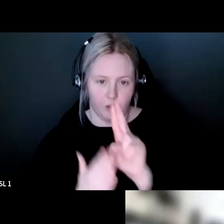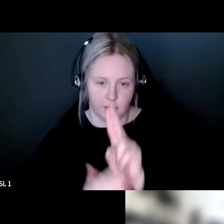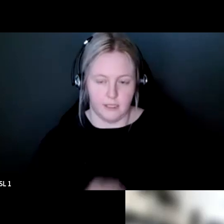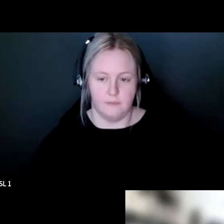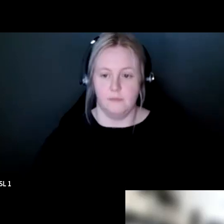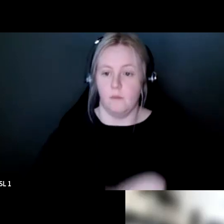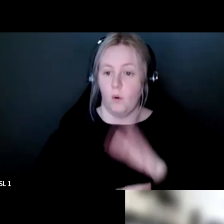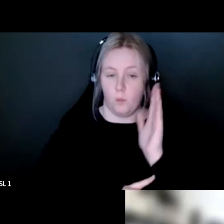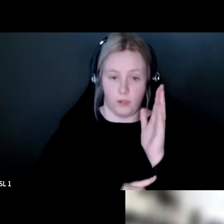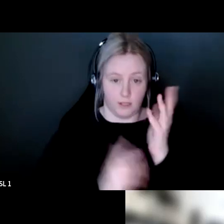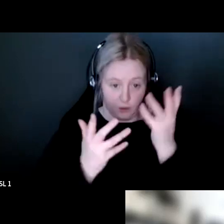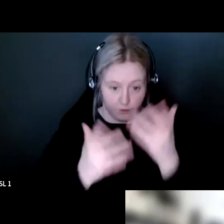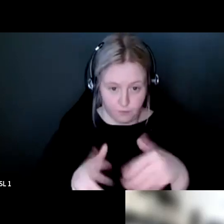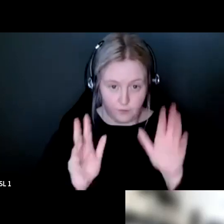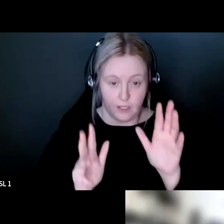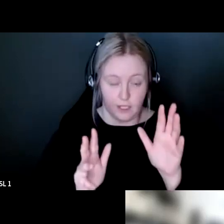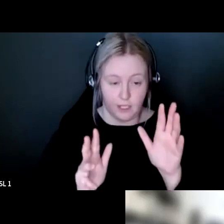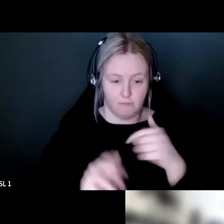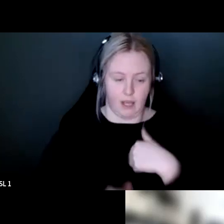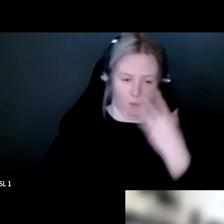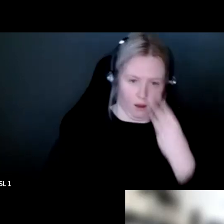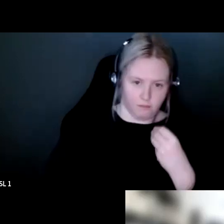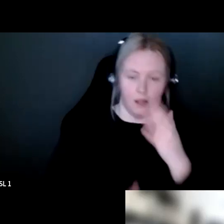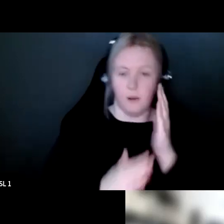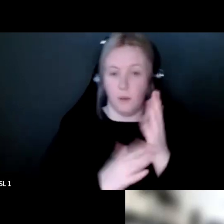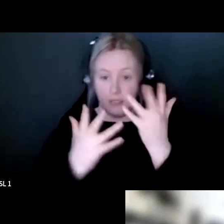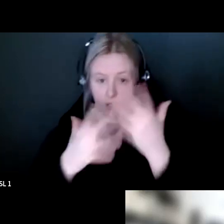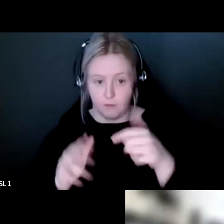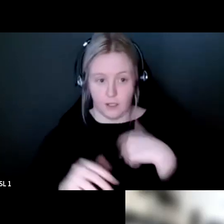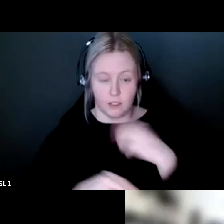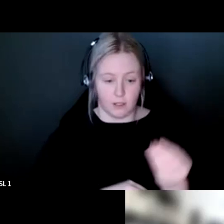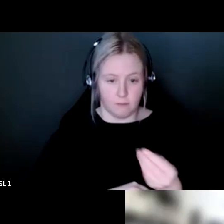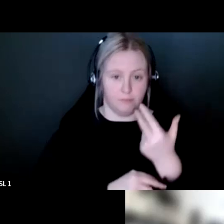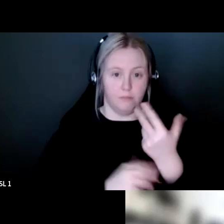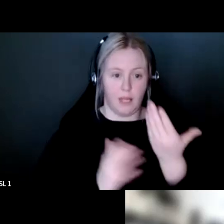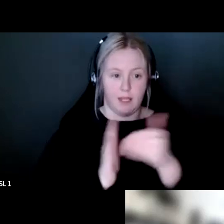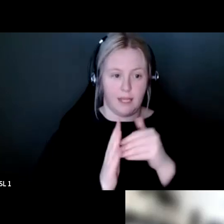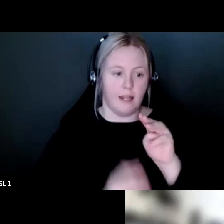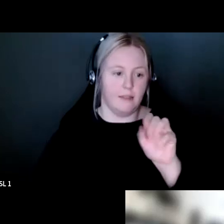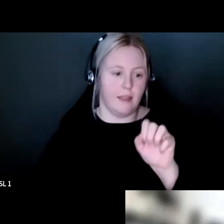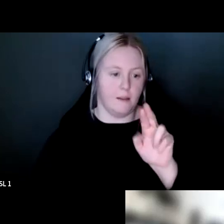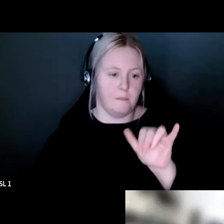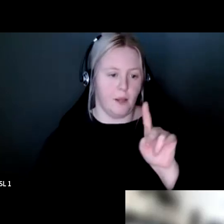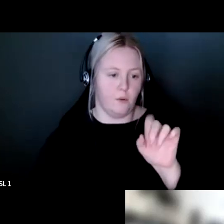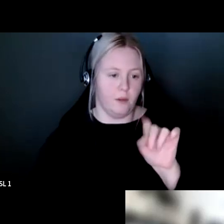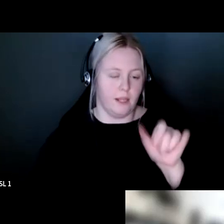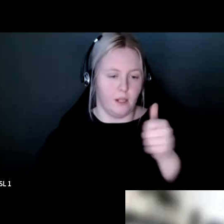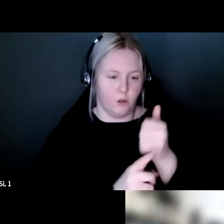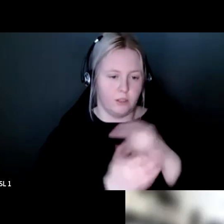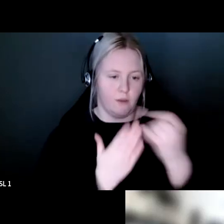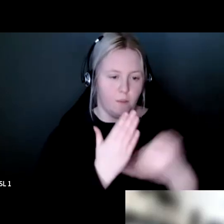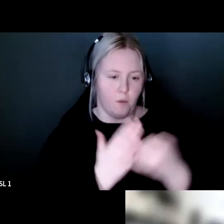presentation, I'm going to hop back on and I'll be joined by Mary Kate Frazier. Mary Kate is a Project Manager at a Toronto Hospital